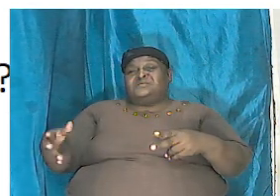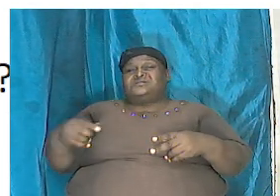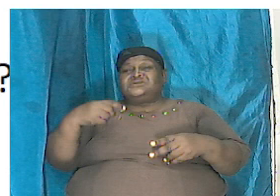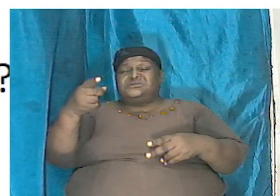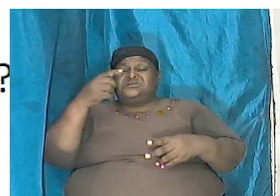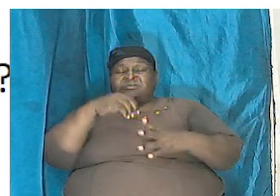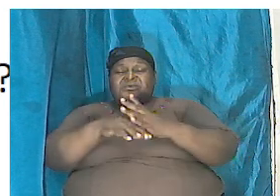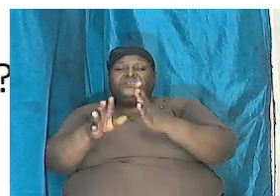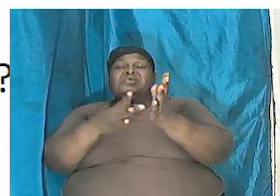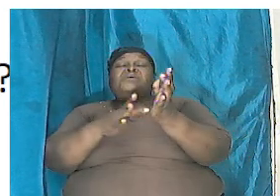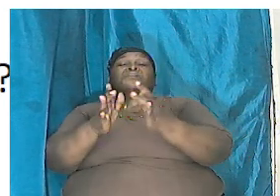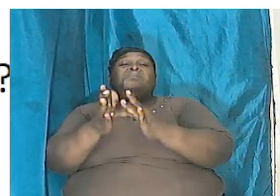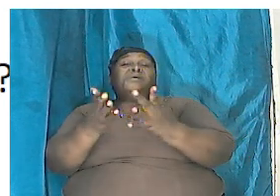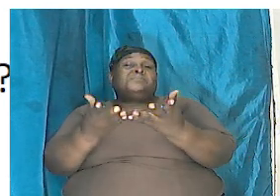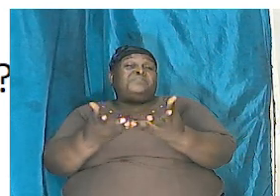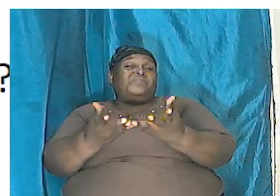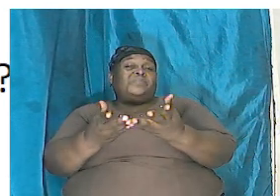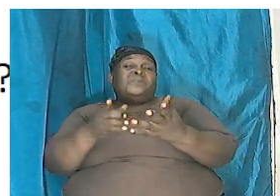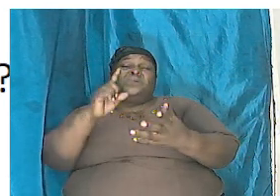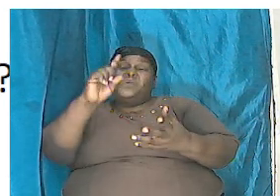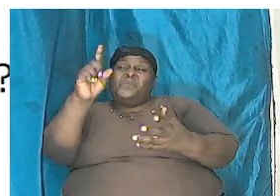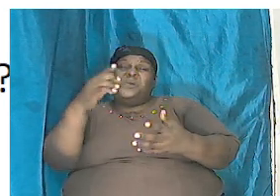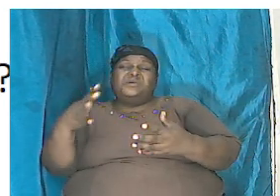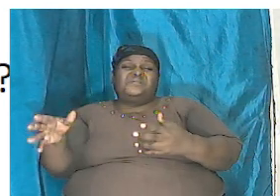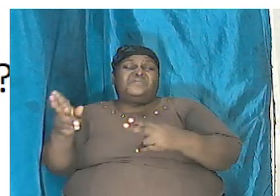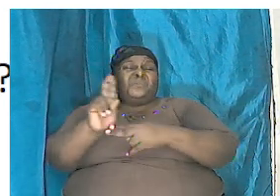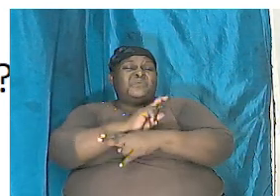now one of the things that they use